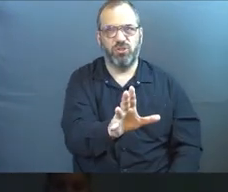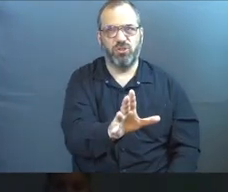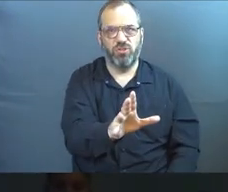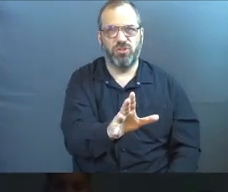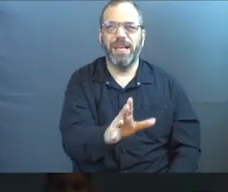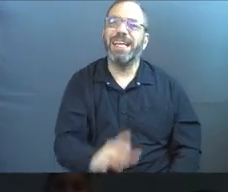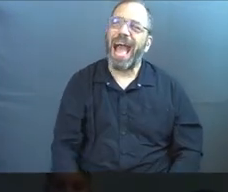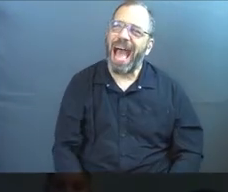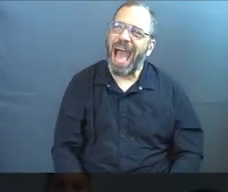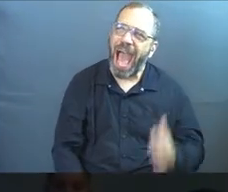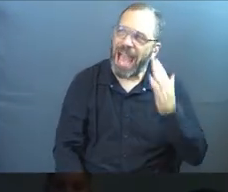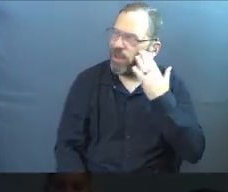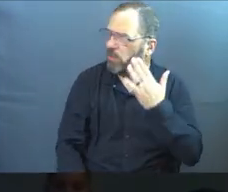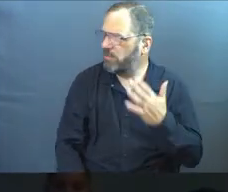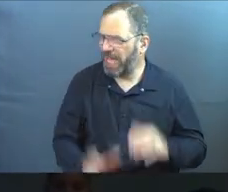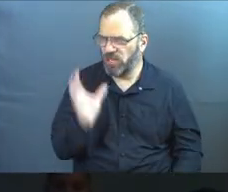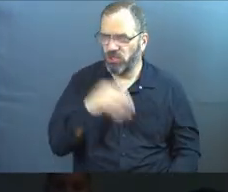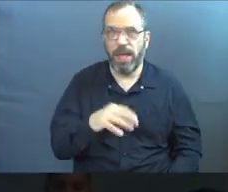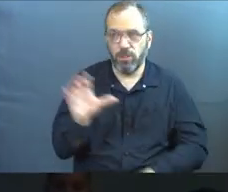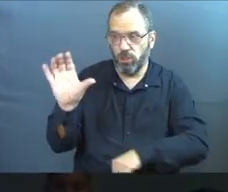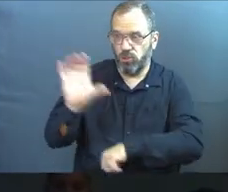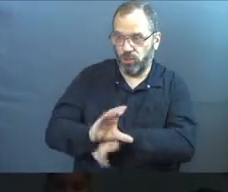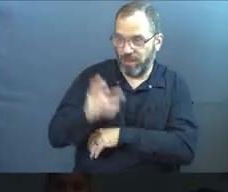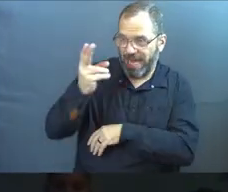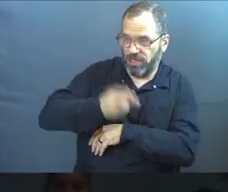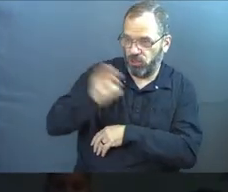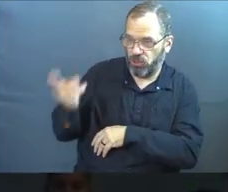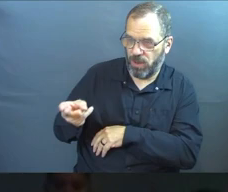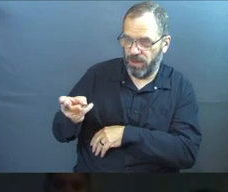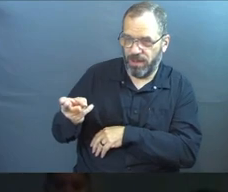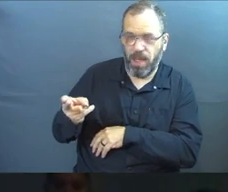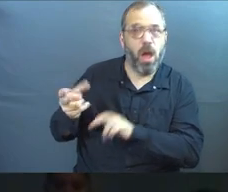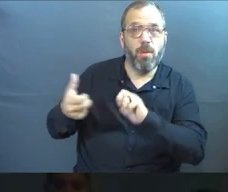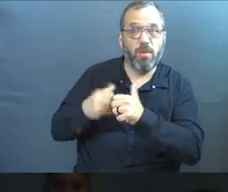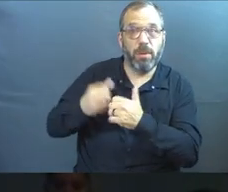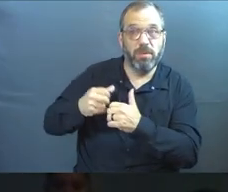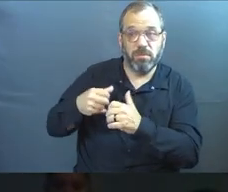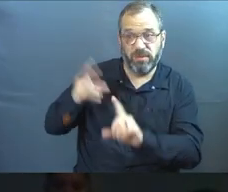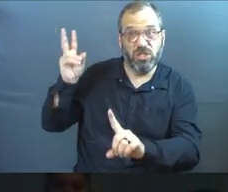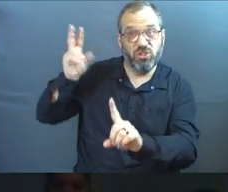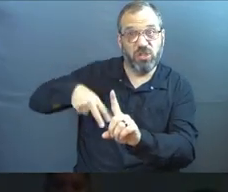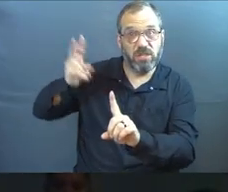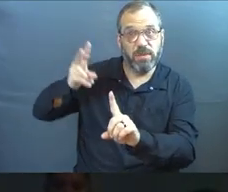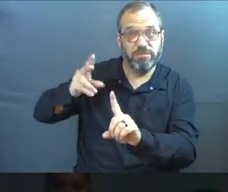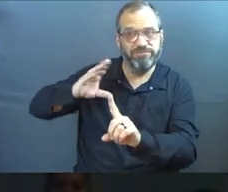And I know this is a weird thing for me to talk about because the church historically has never had a problem with judgment.